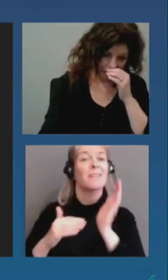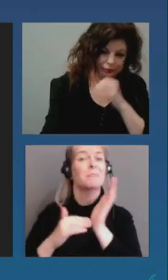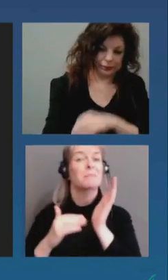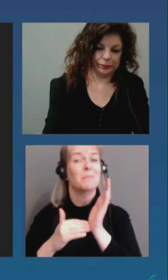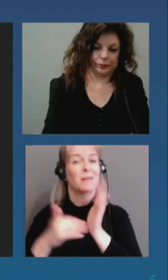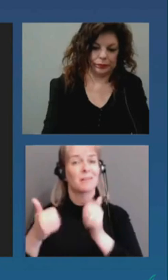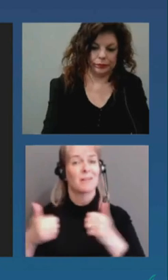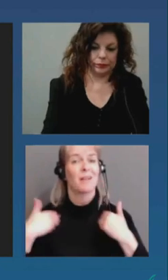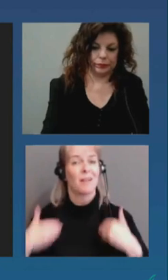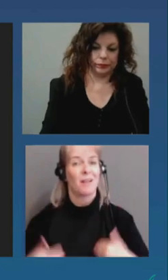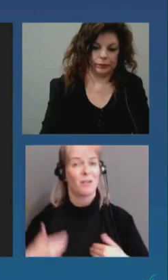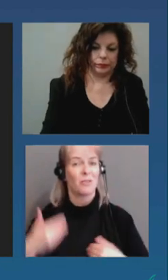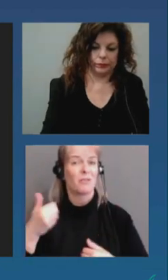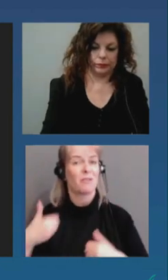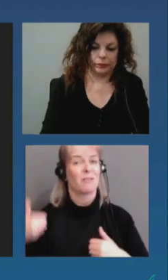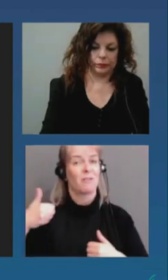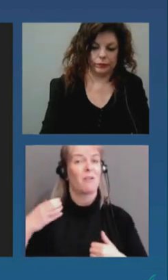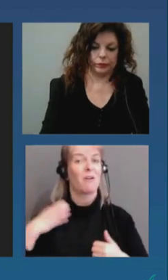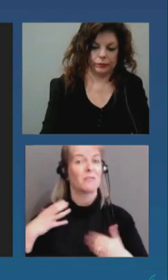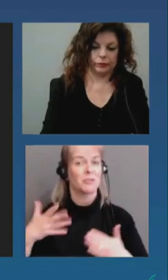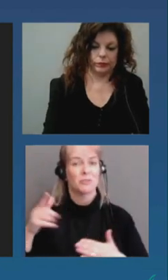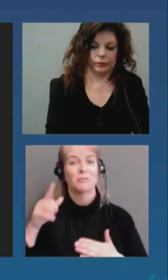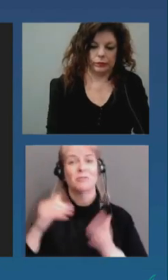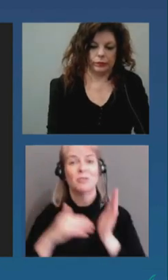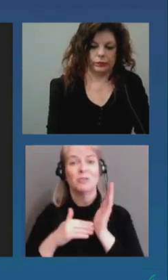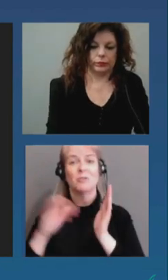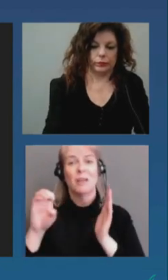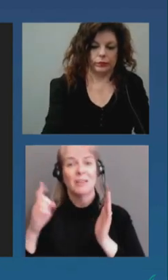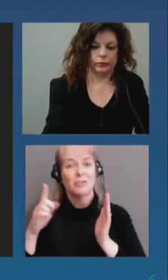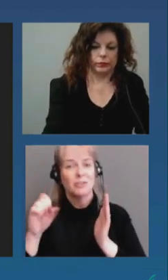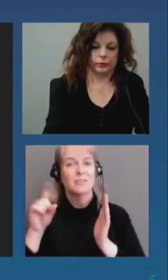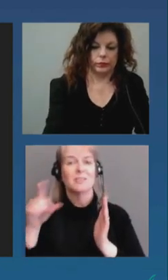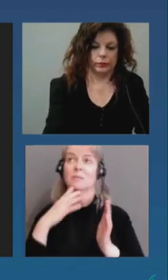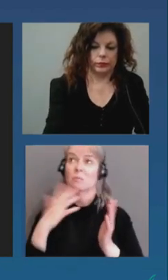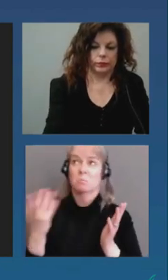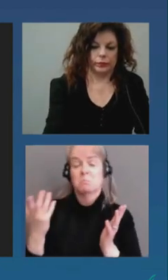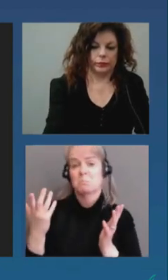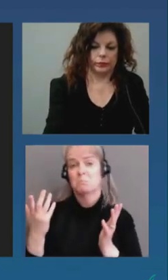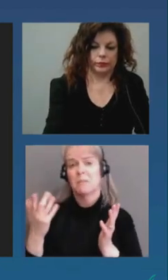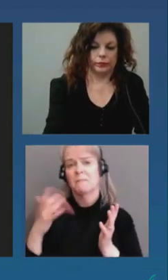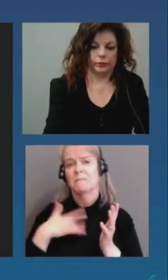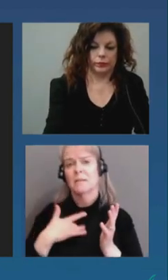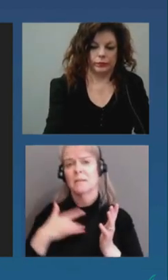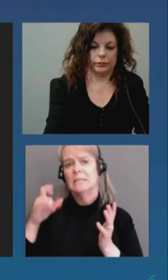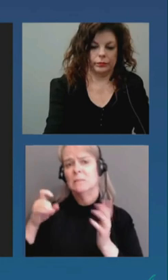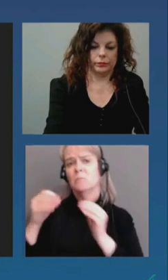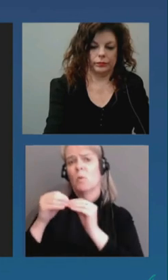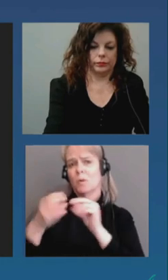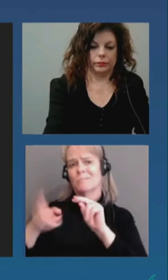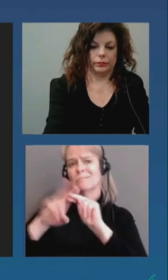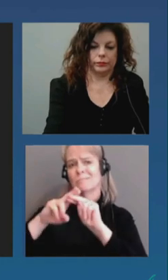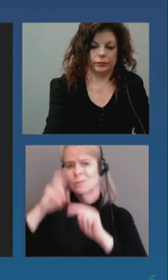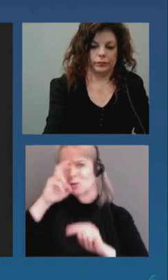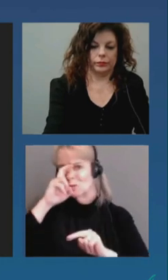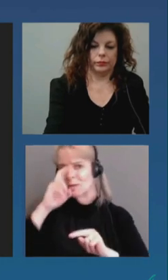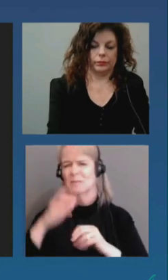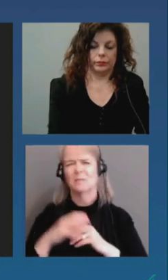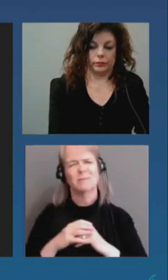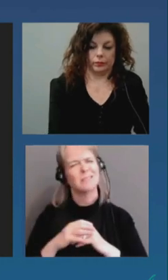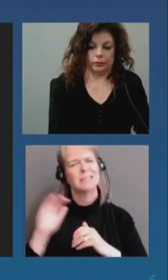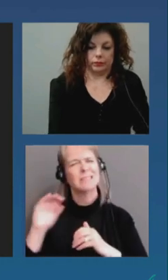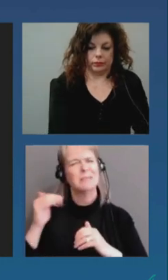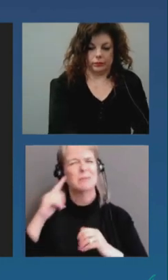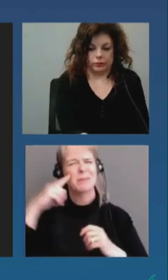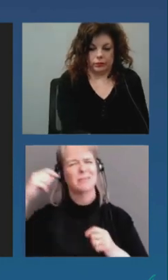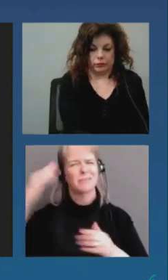as residents as the public when we hear this little a bit of a disconnect at the local level between the and the province do you think that so some doubt